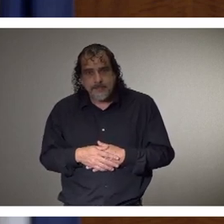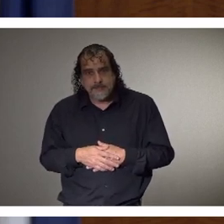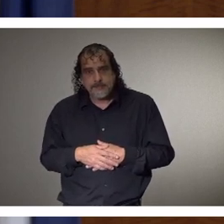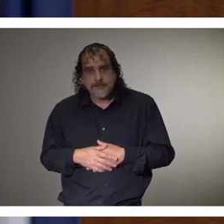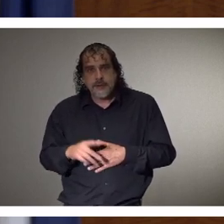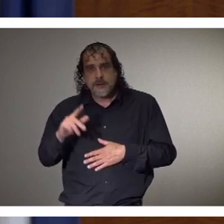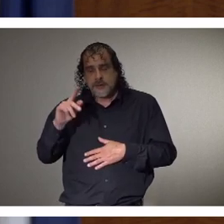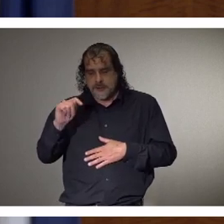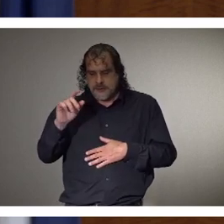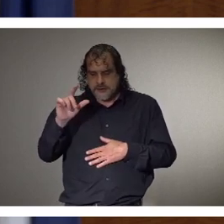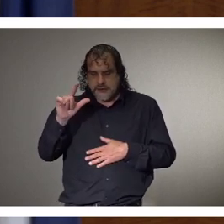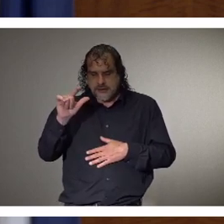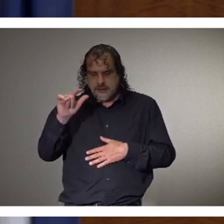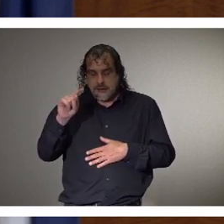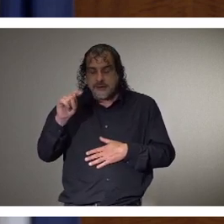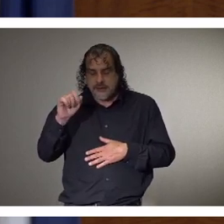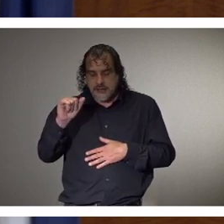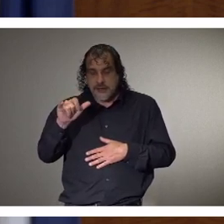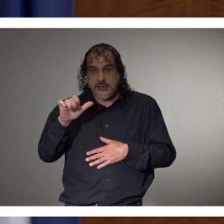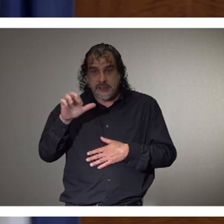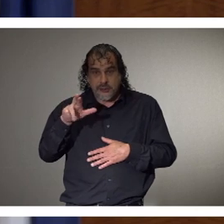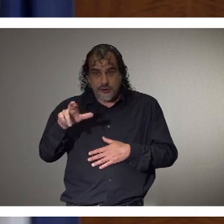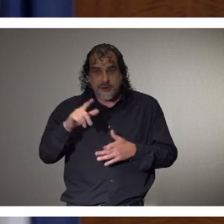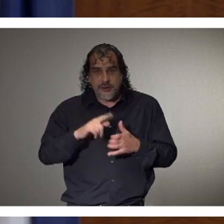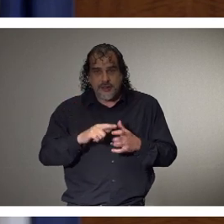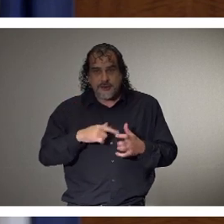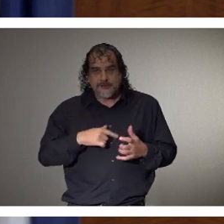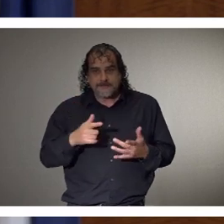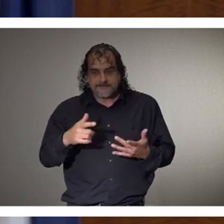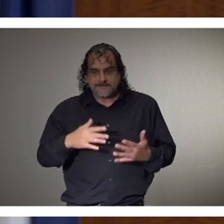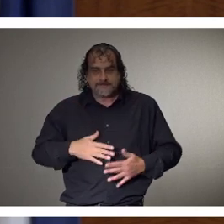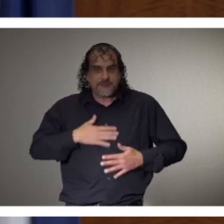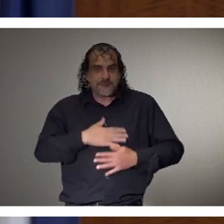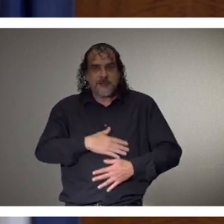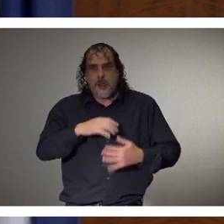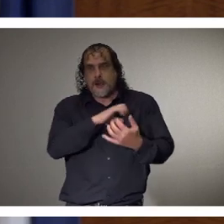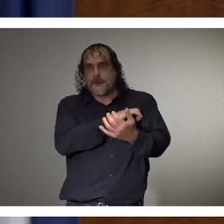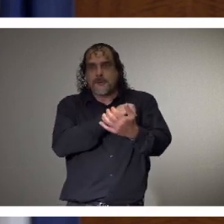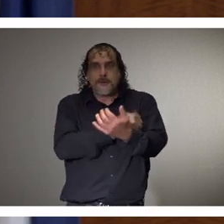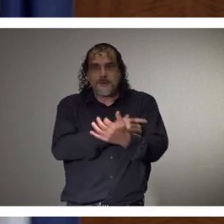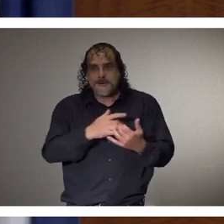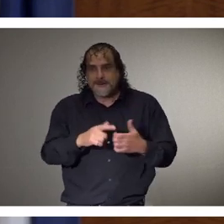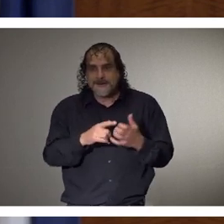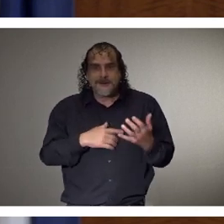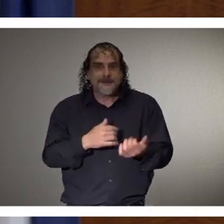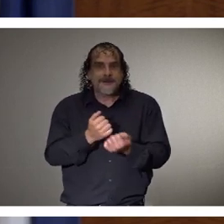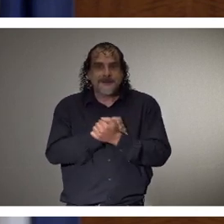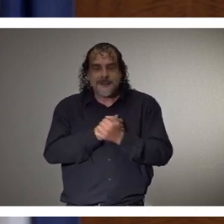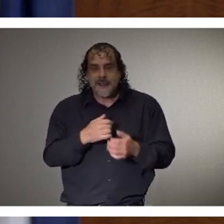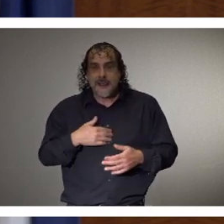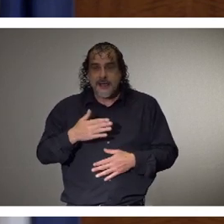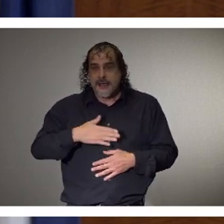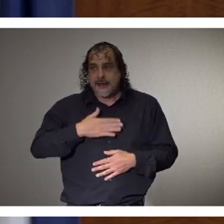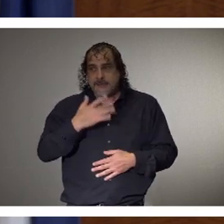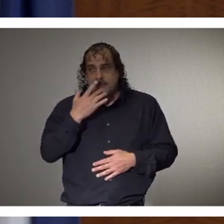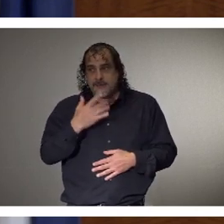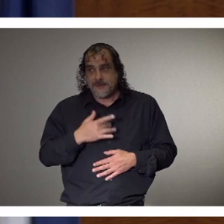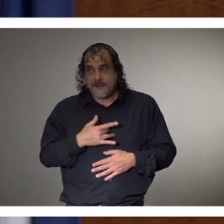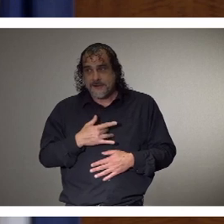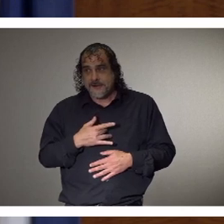Taylor Jolly is funny and energetic child. She has a charm that you just can't help but love. Happy birthday, Taylor.